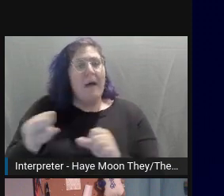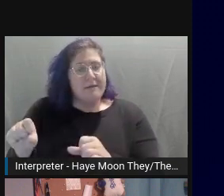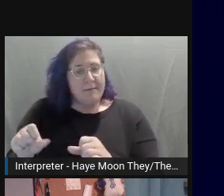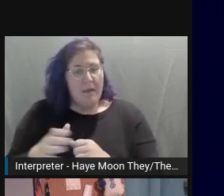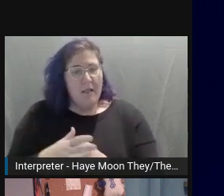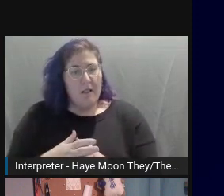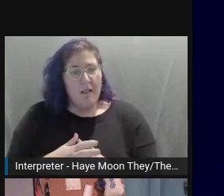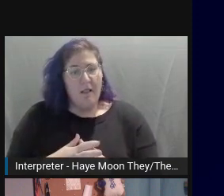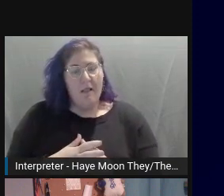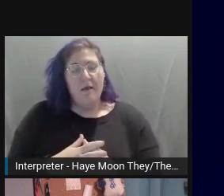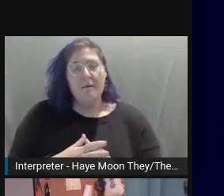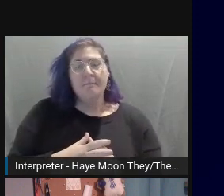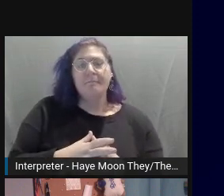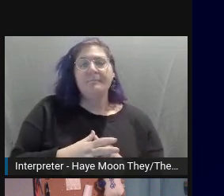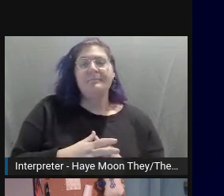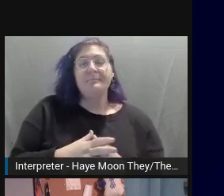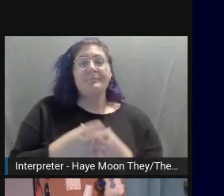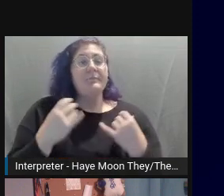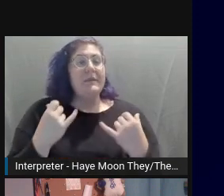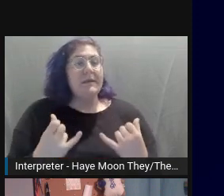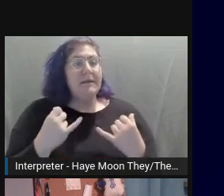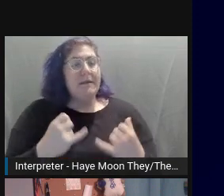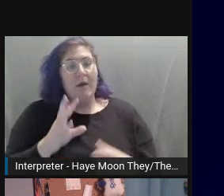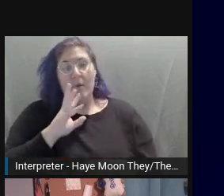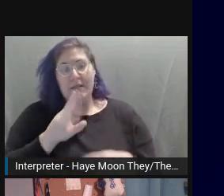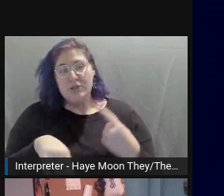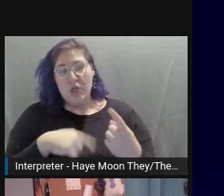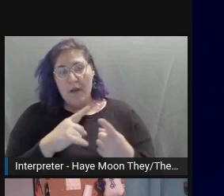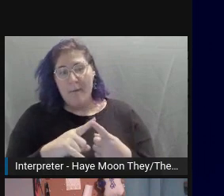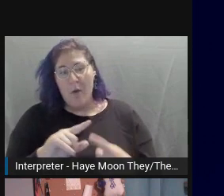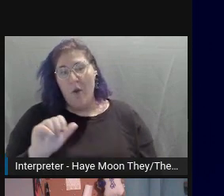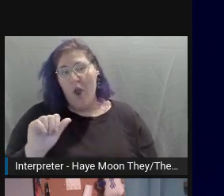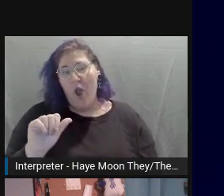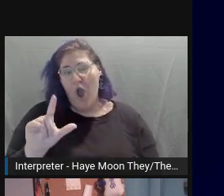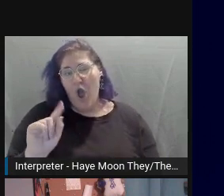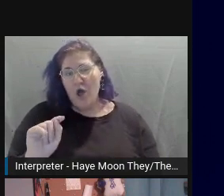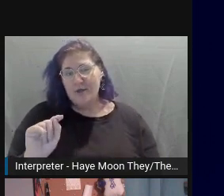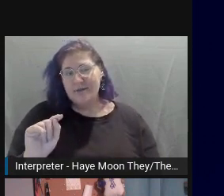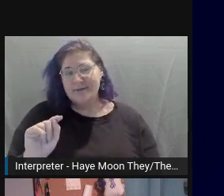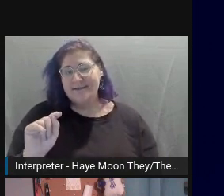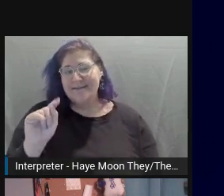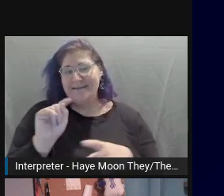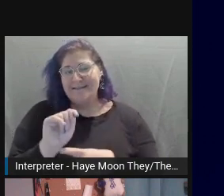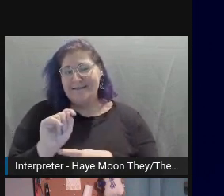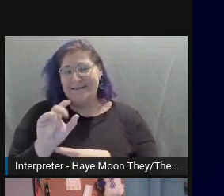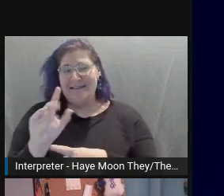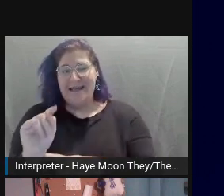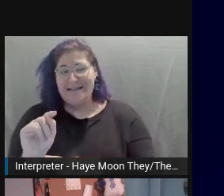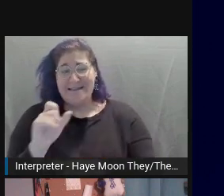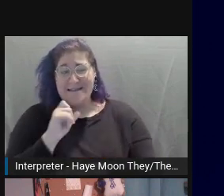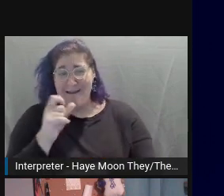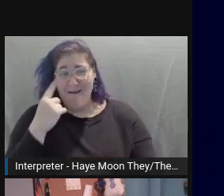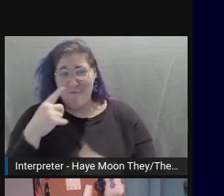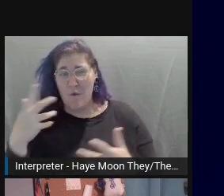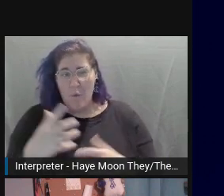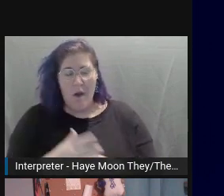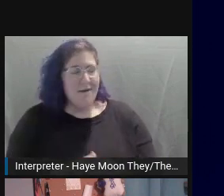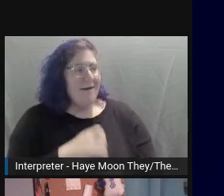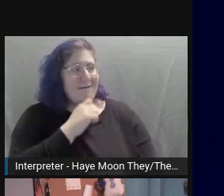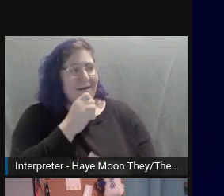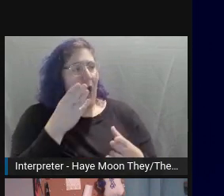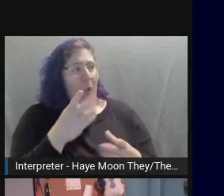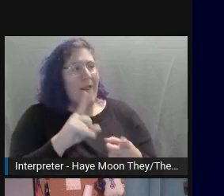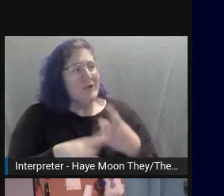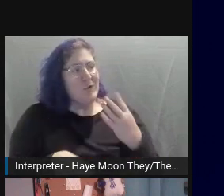Now, let's talk about what alt text isn't for. Alt text is not a place to embed keywords or tags into your poster